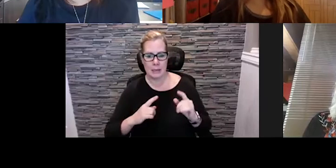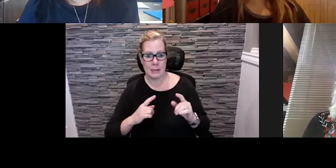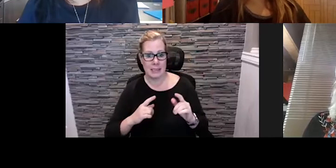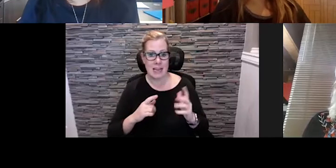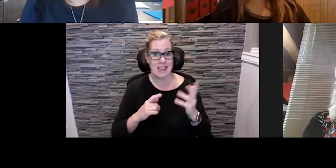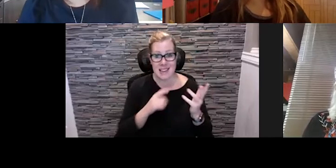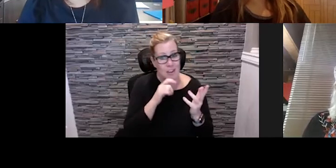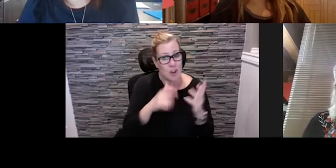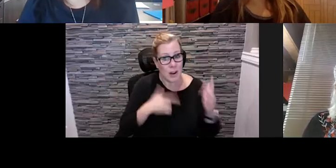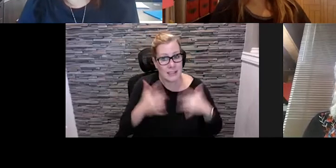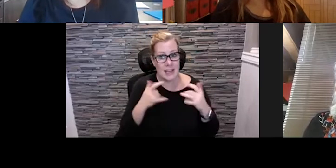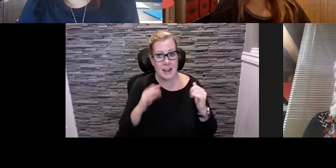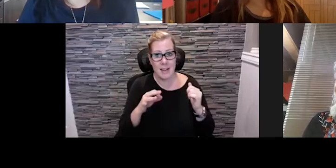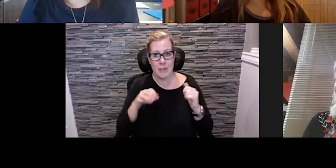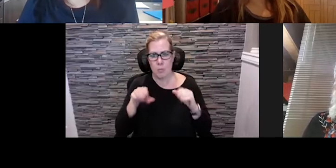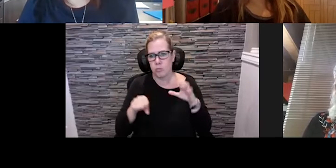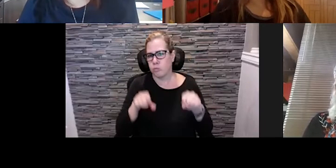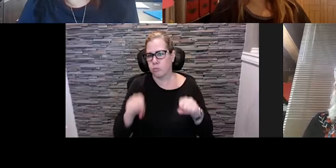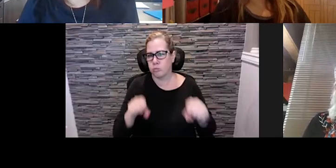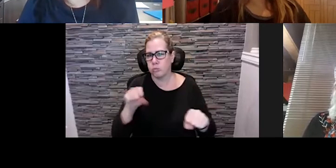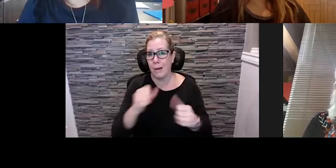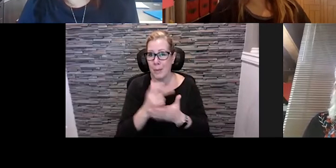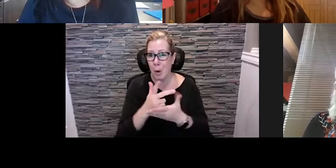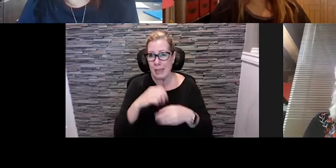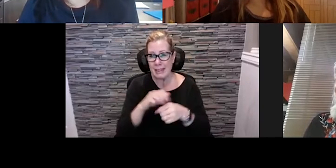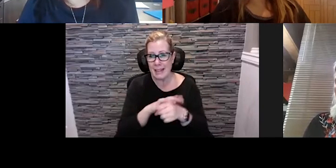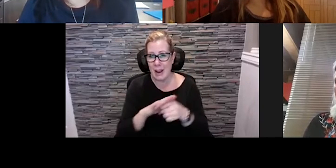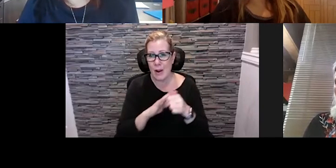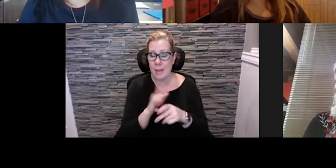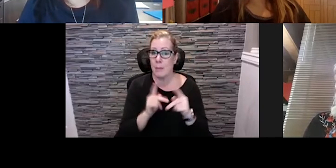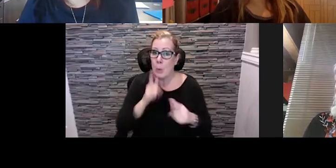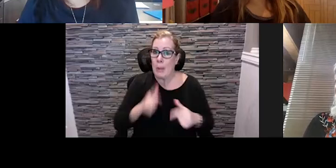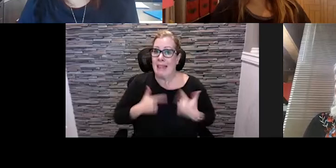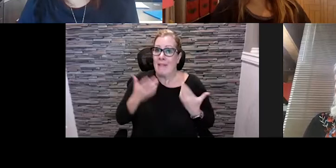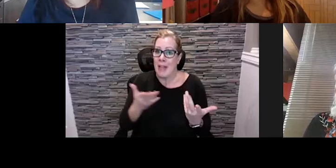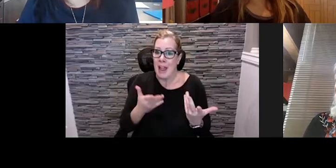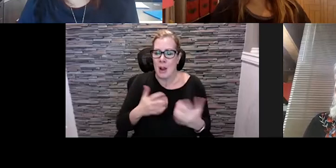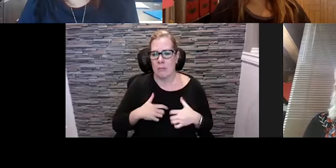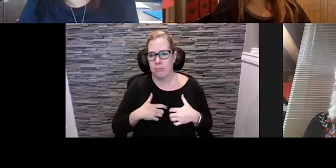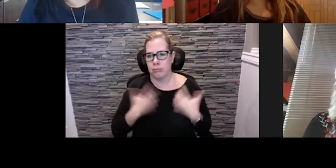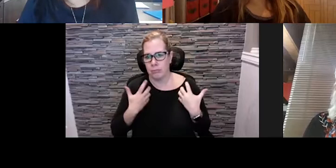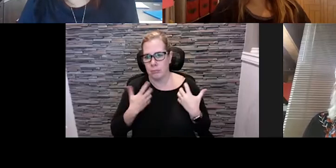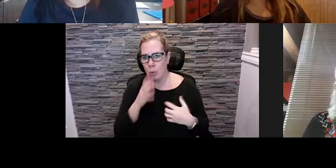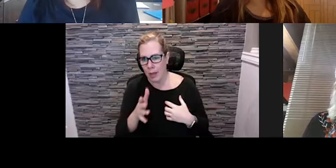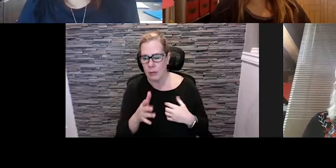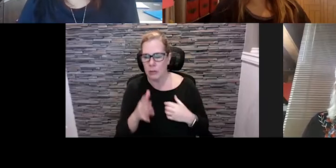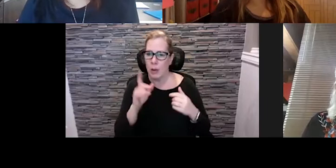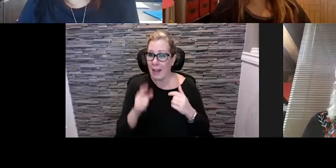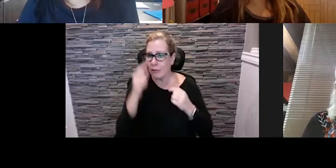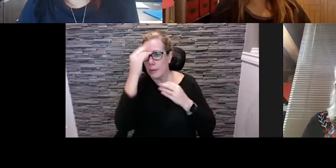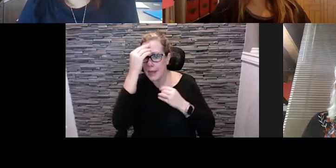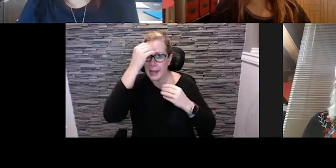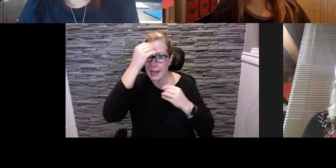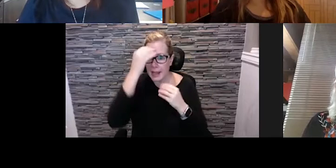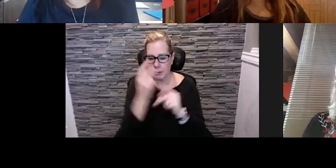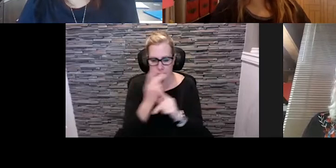The activity and their everyday lives so it's having to take into those considerations. Of course, communication and marketing is going